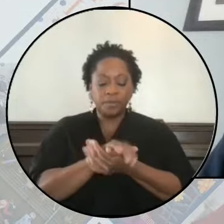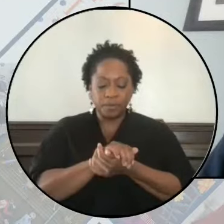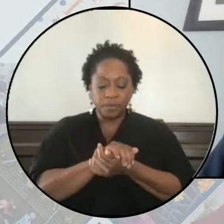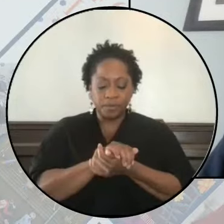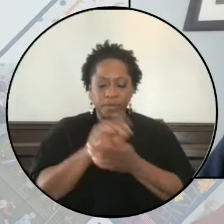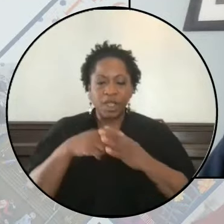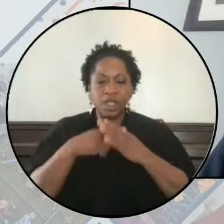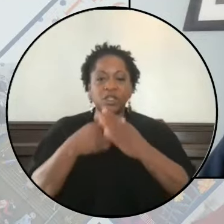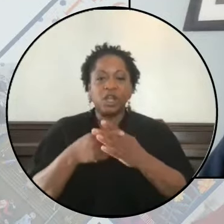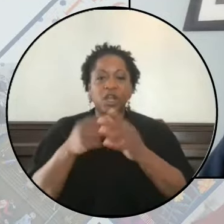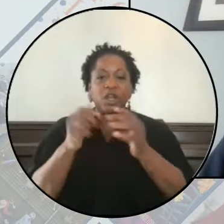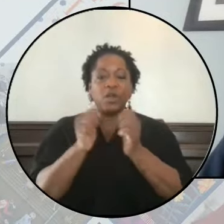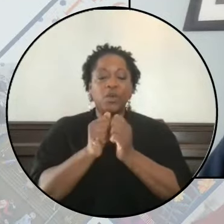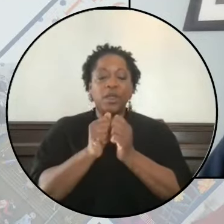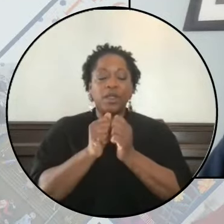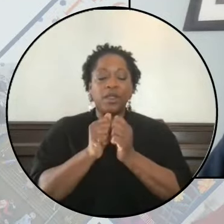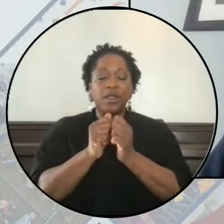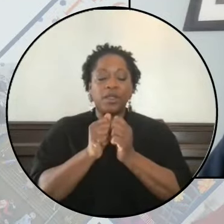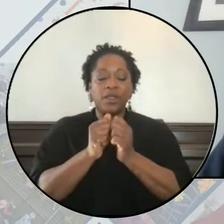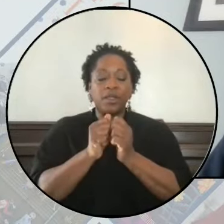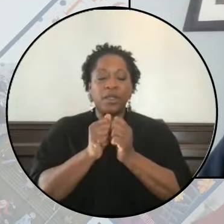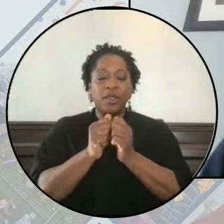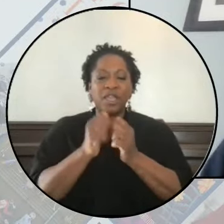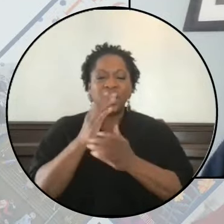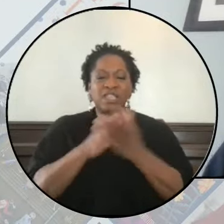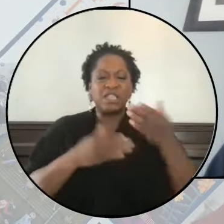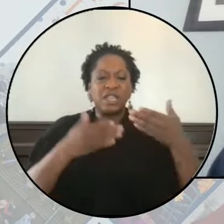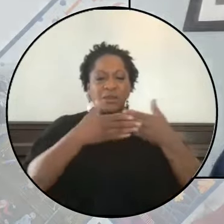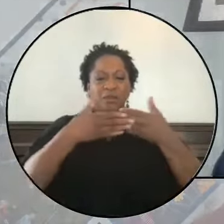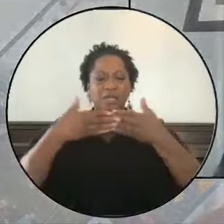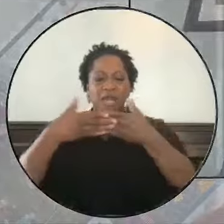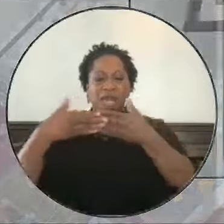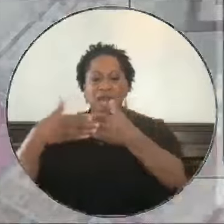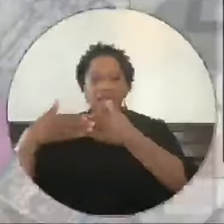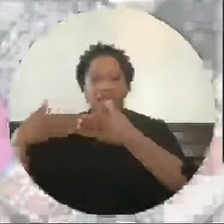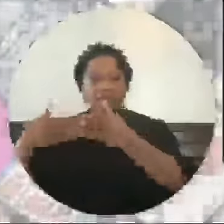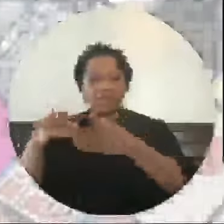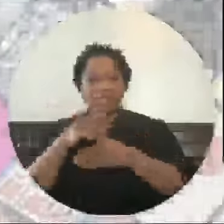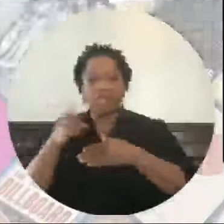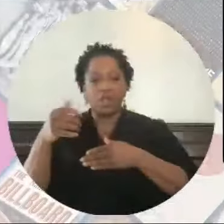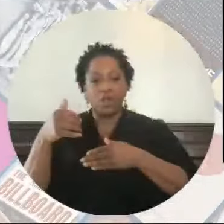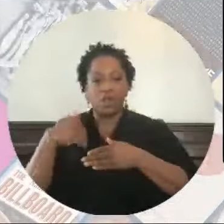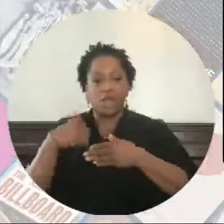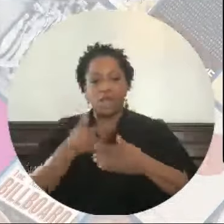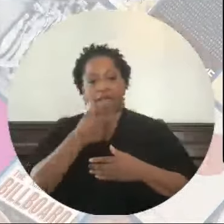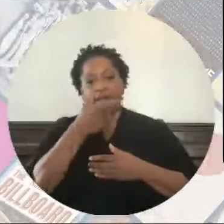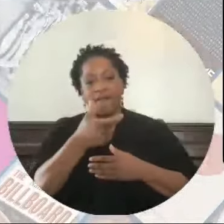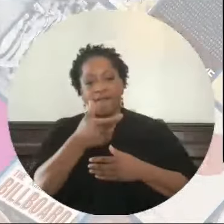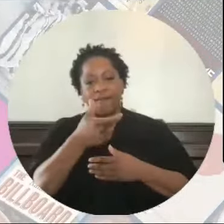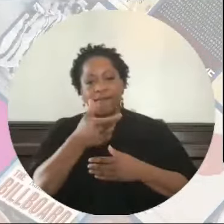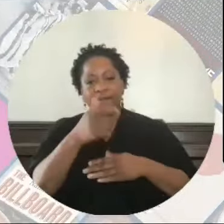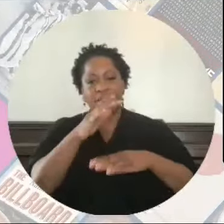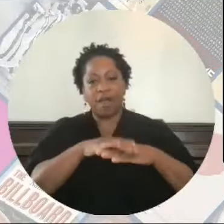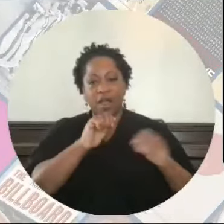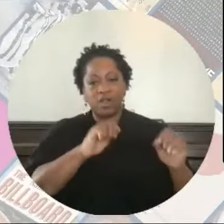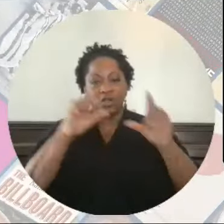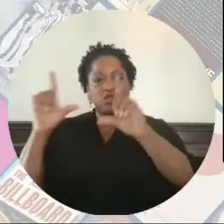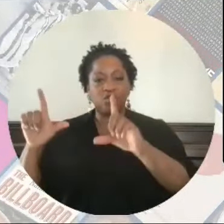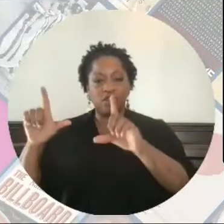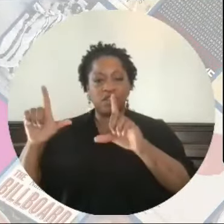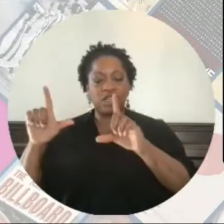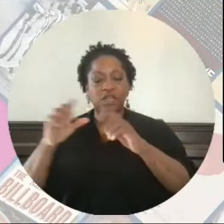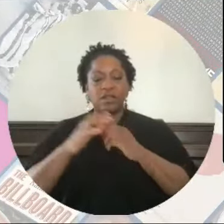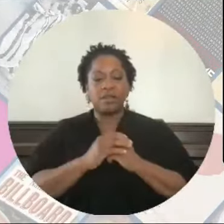starting with just some slides that you have up on your screens.